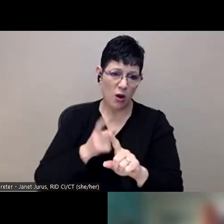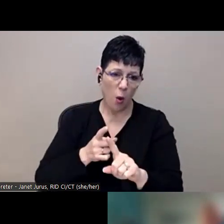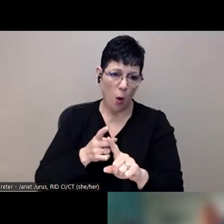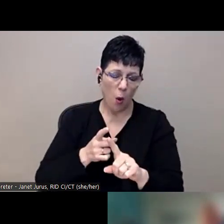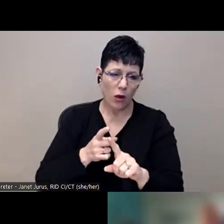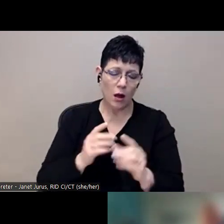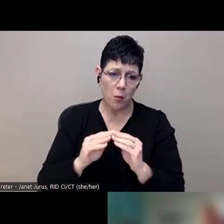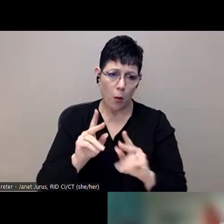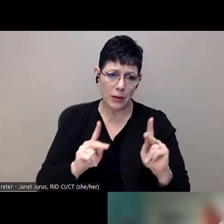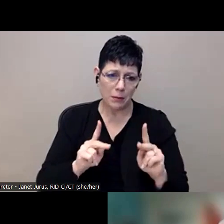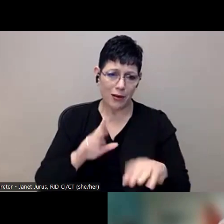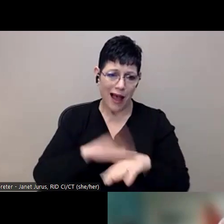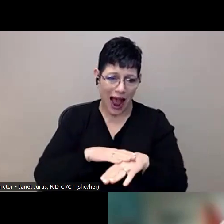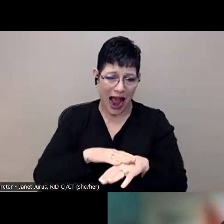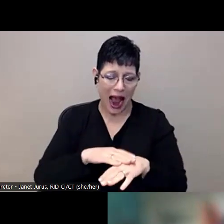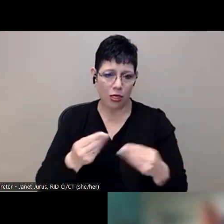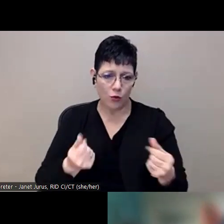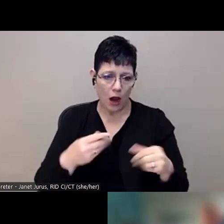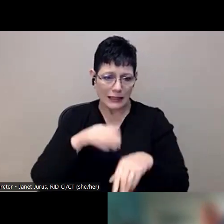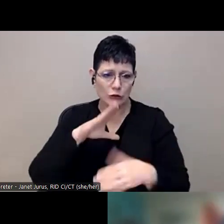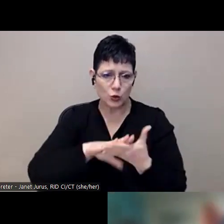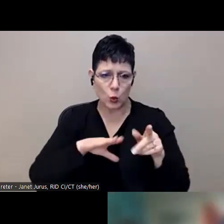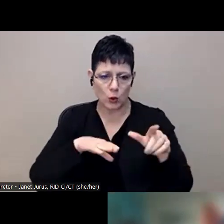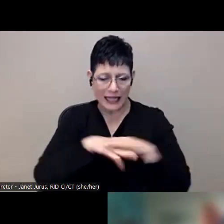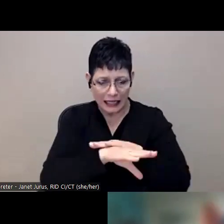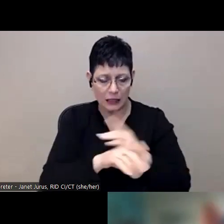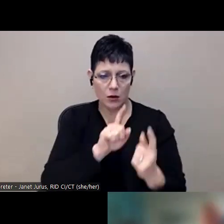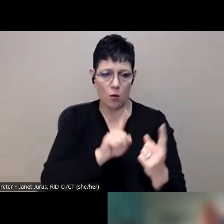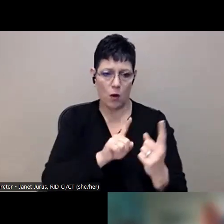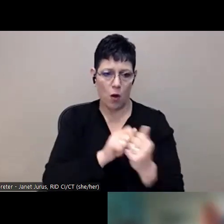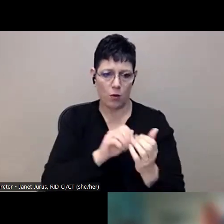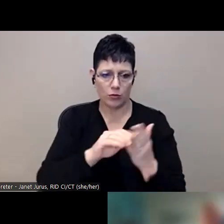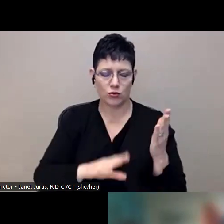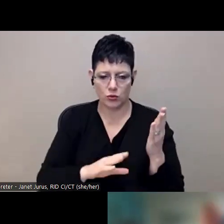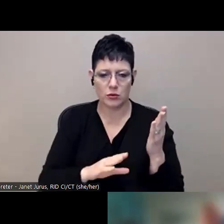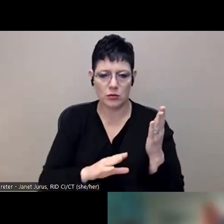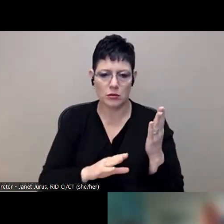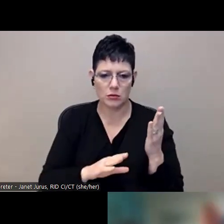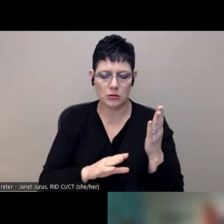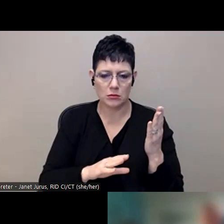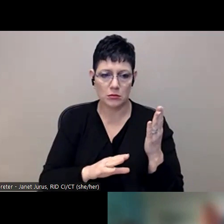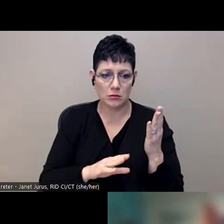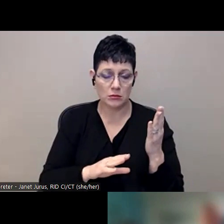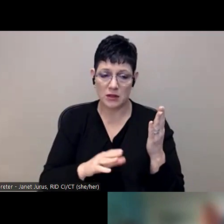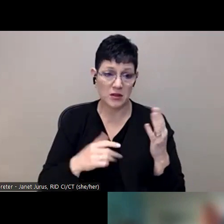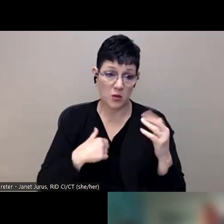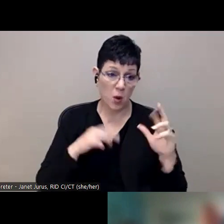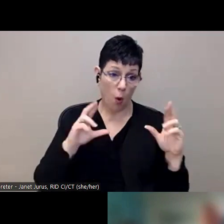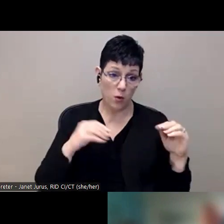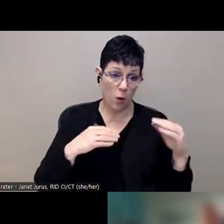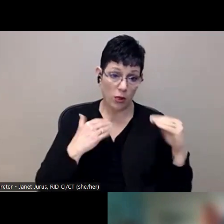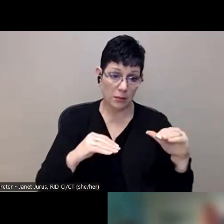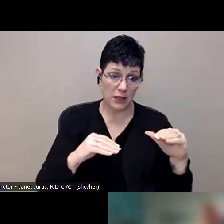people in schools, having these conversations with kids. Um, and we'll do as many as they'll allow us. That's